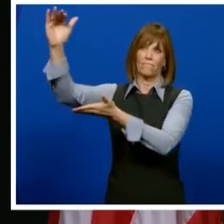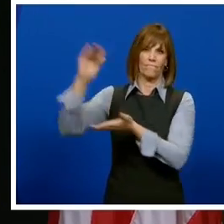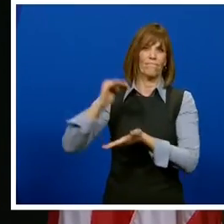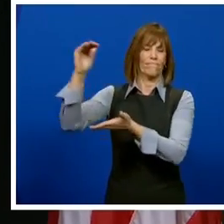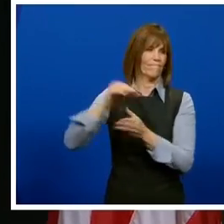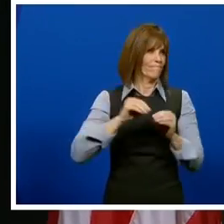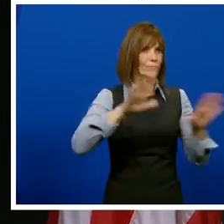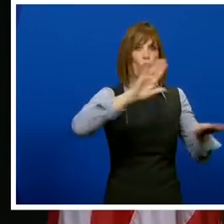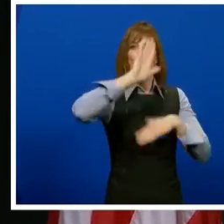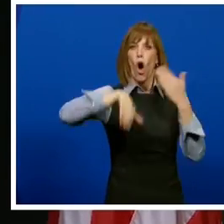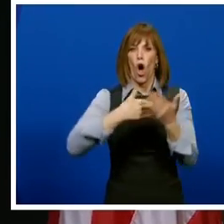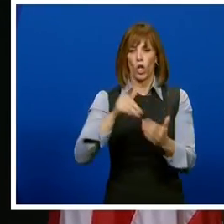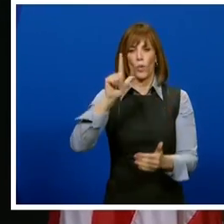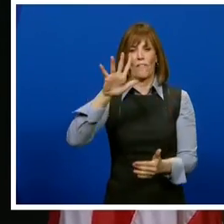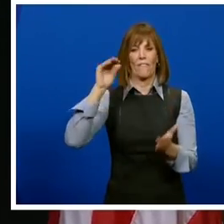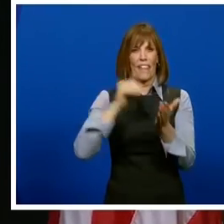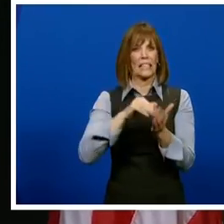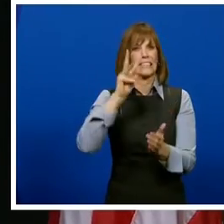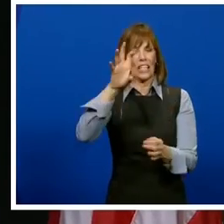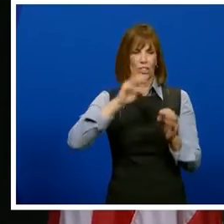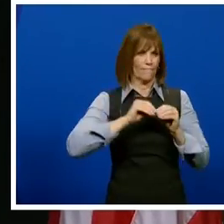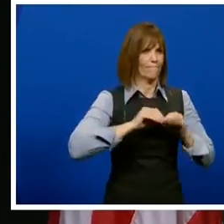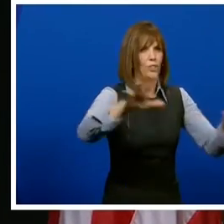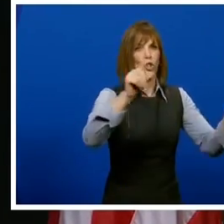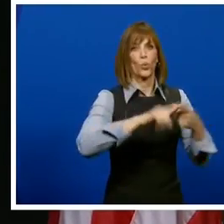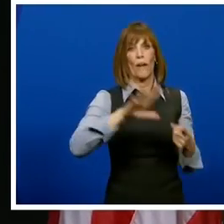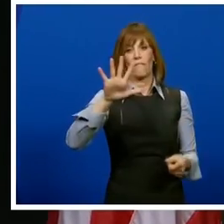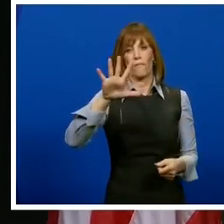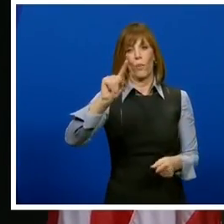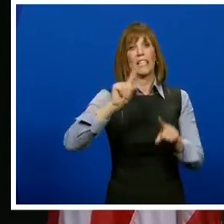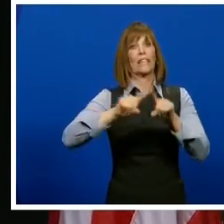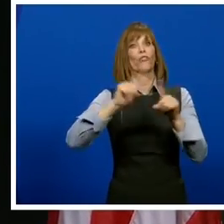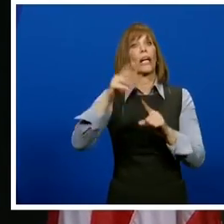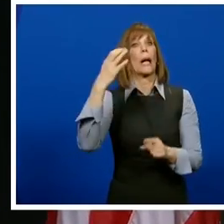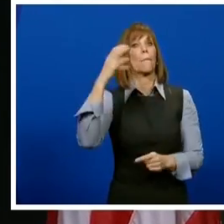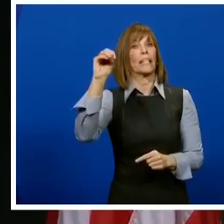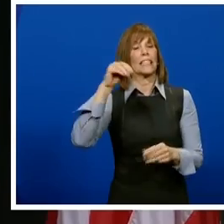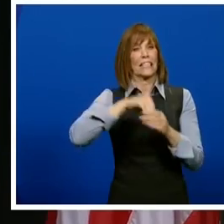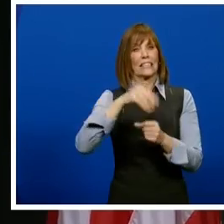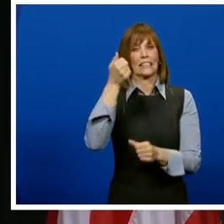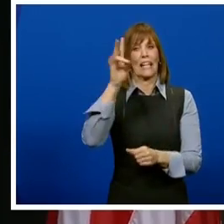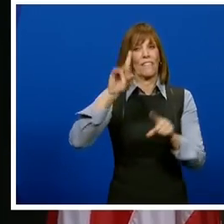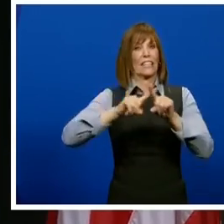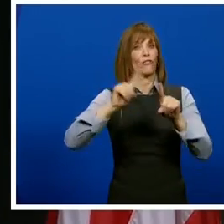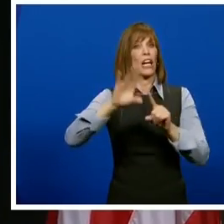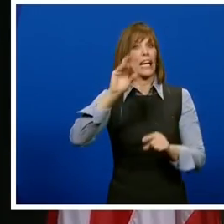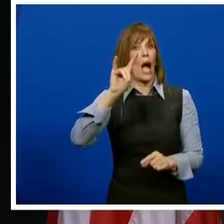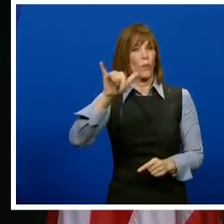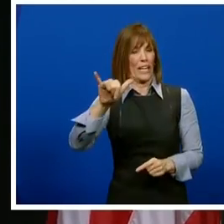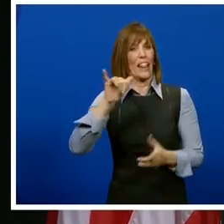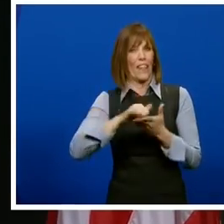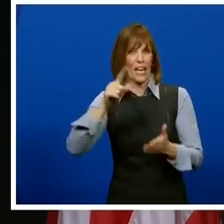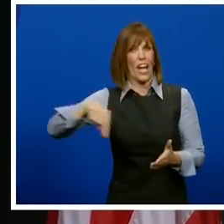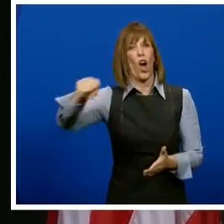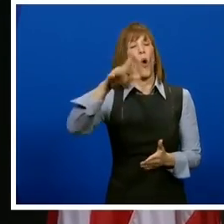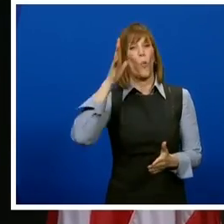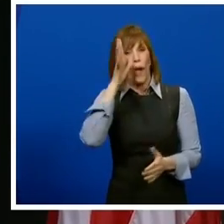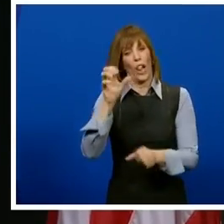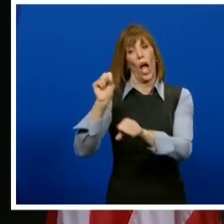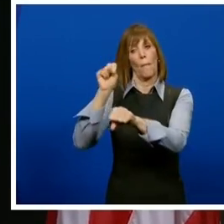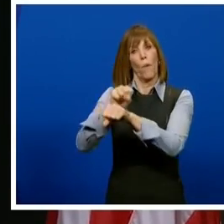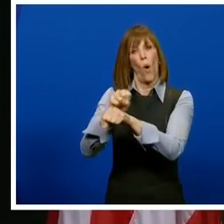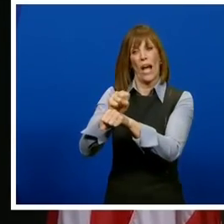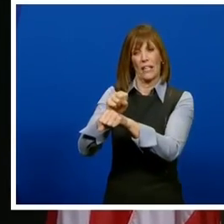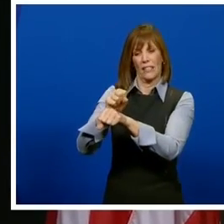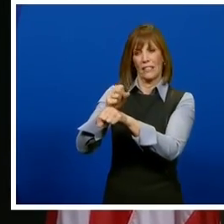all 25,600 doses to 51 companies in 17 counties, which collectively employ nearly